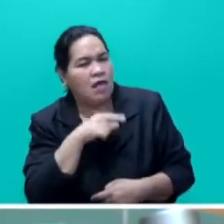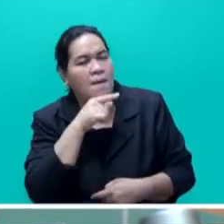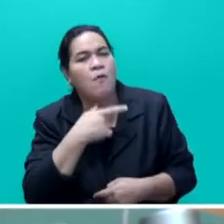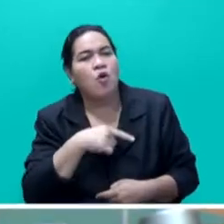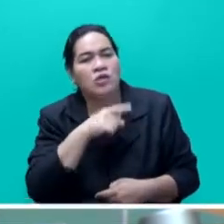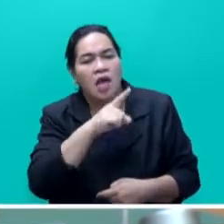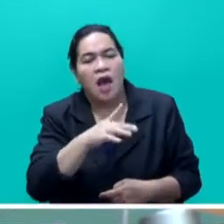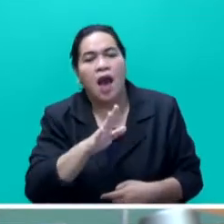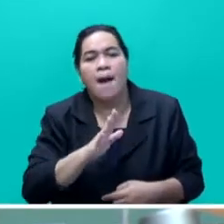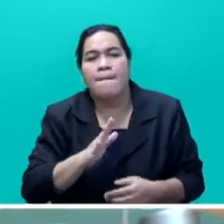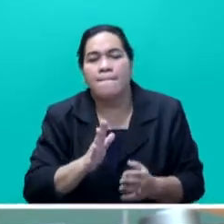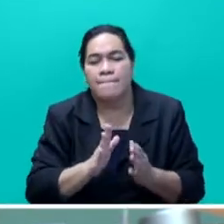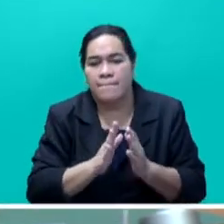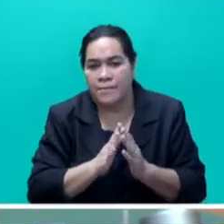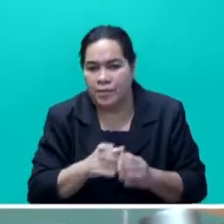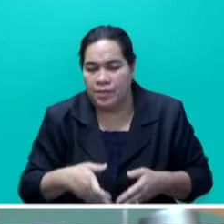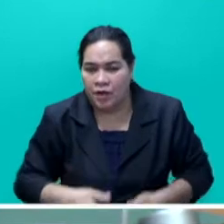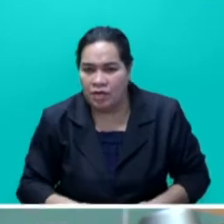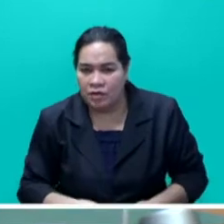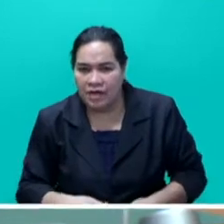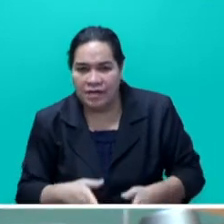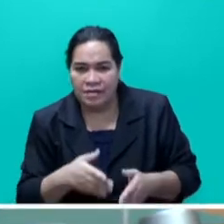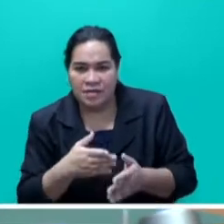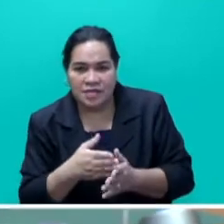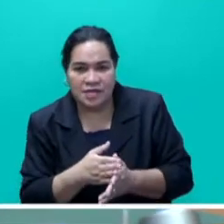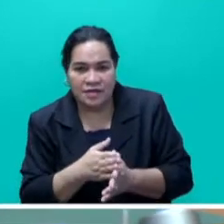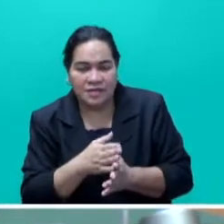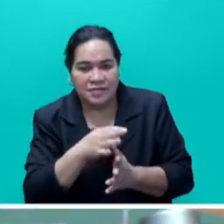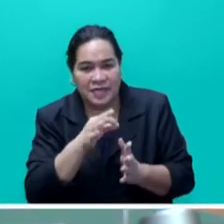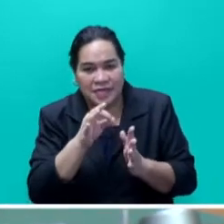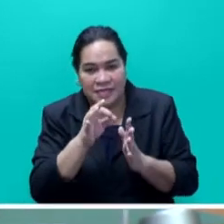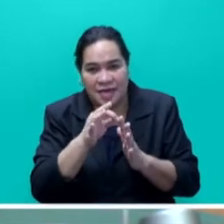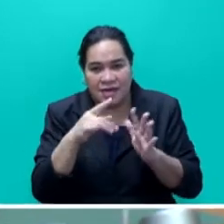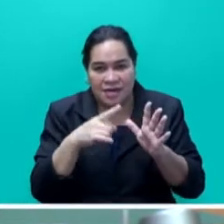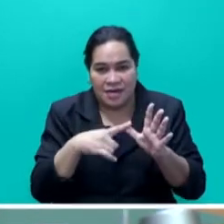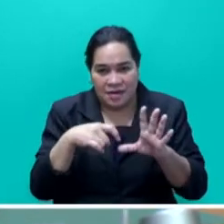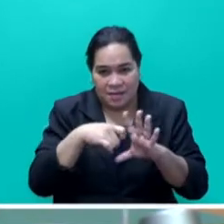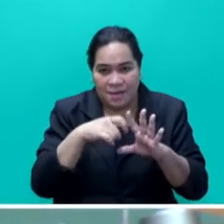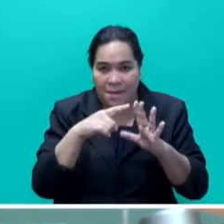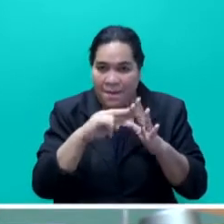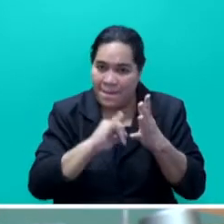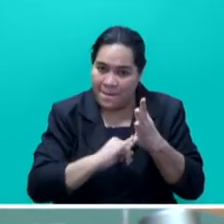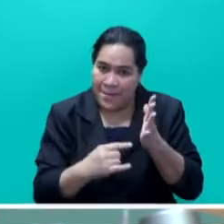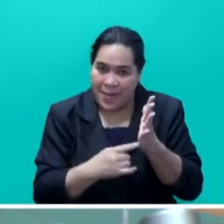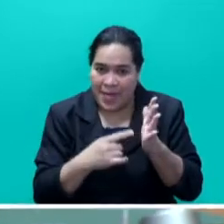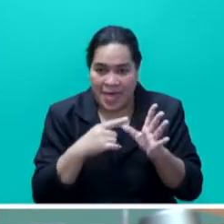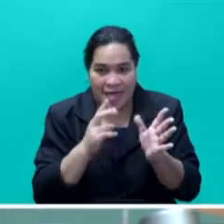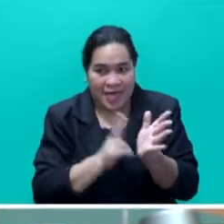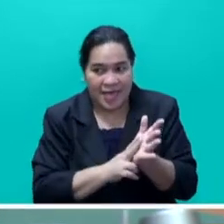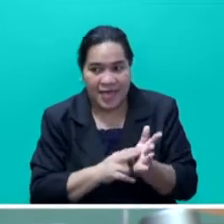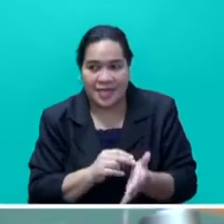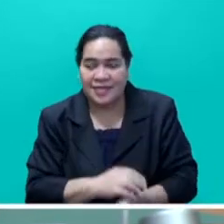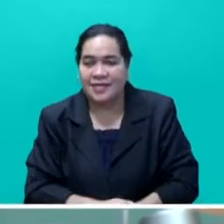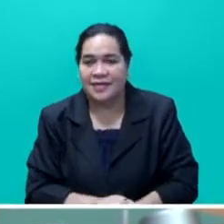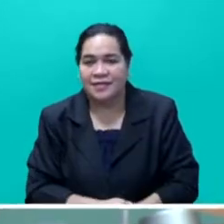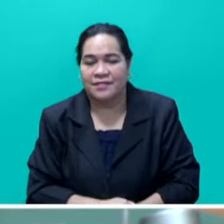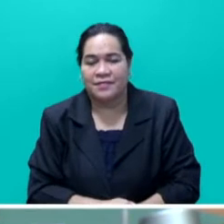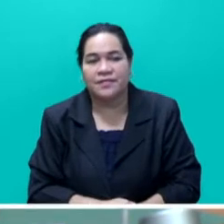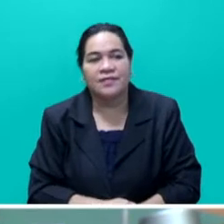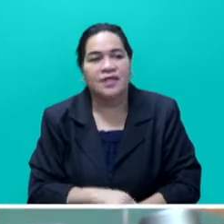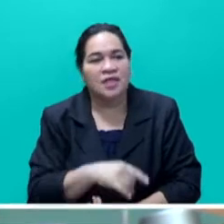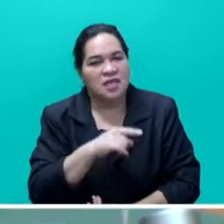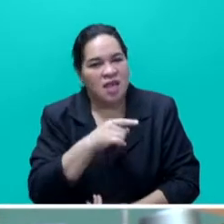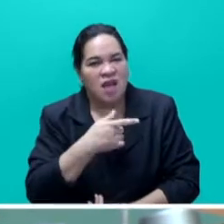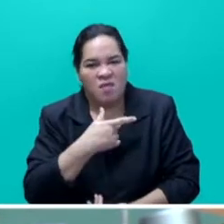Mr Speaker Sayer, we want the best to provide the best and most efficient service to our people. But they would rather compromise on that just